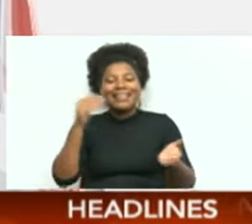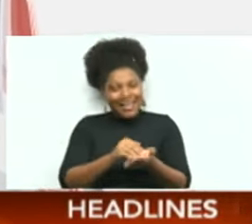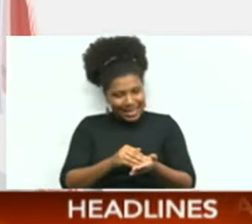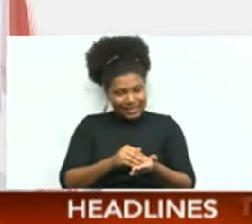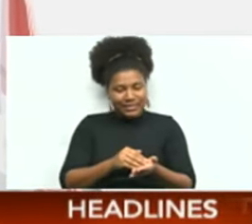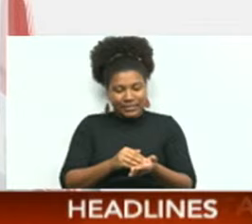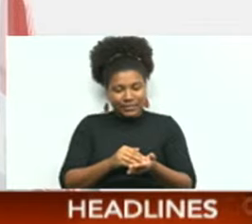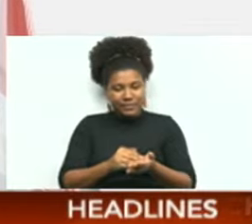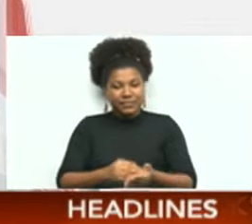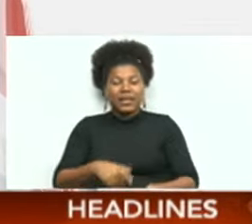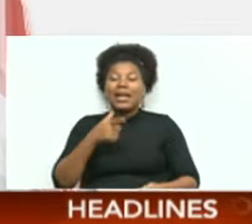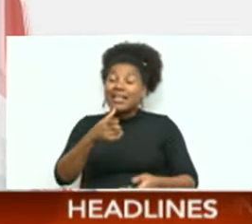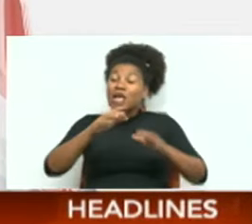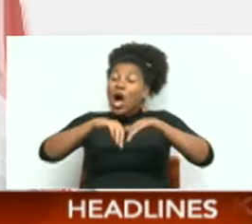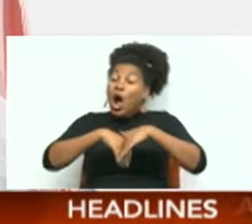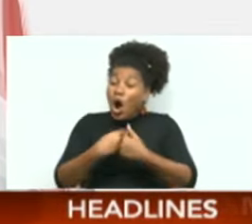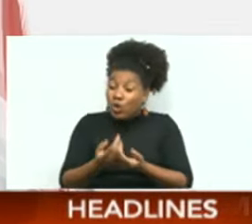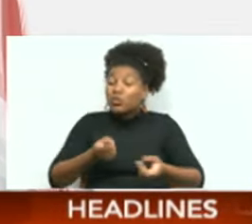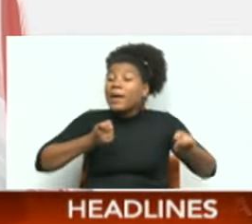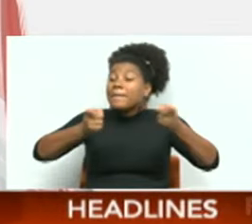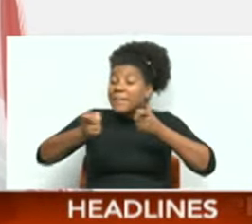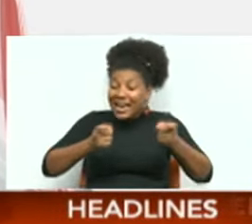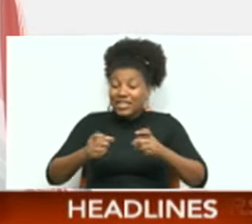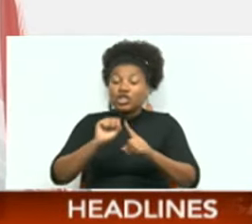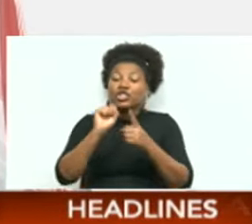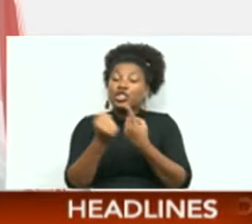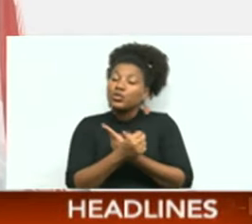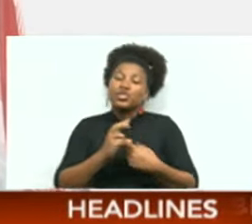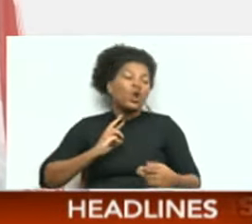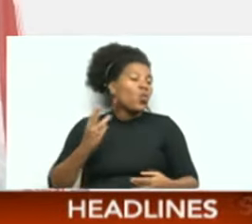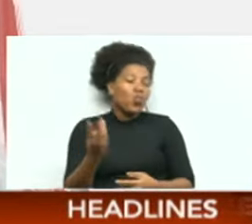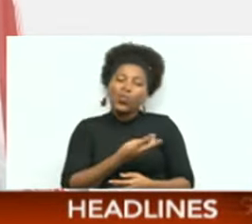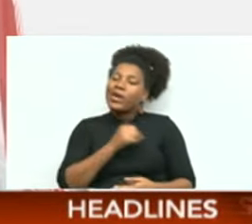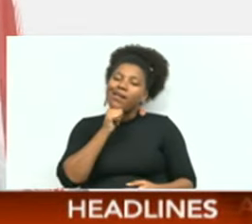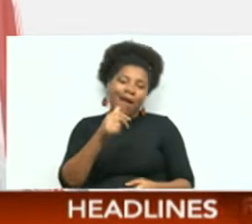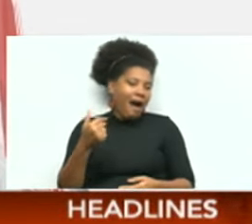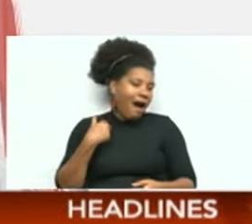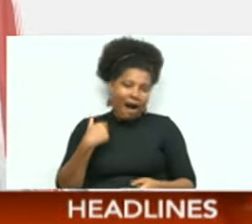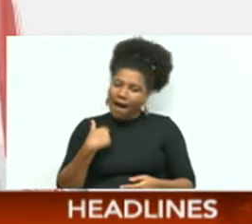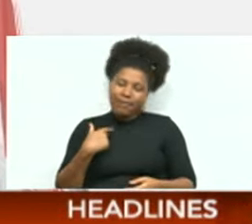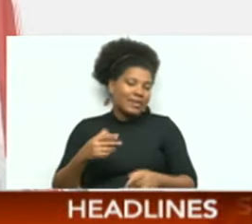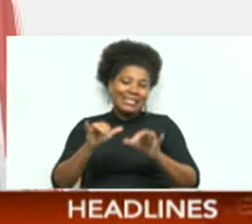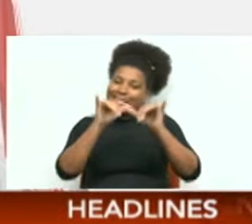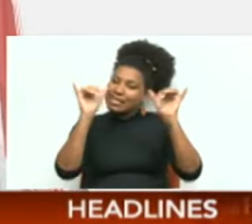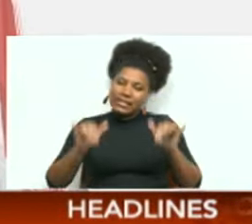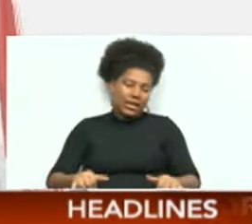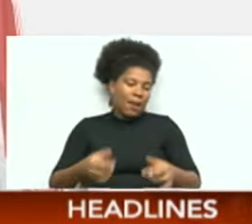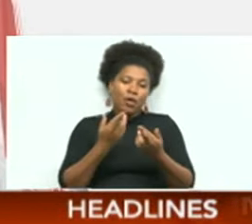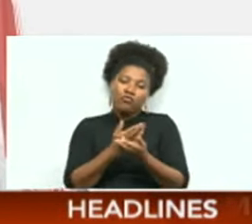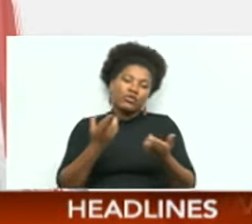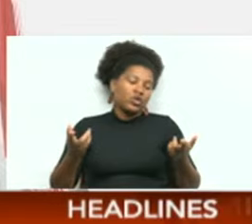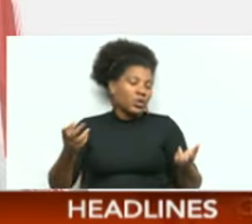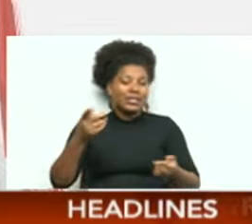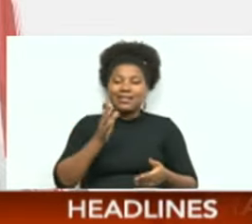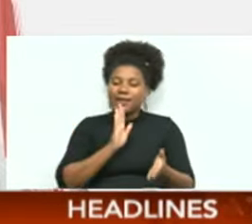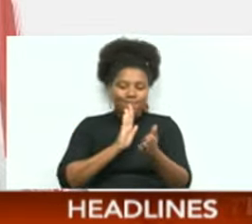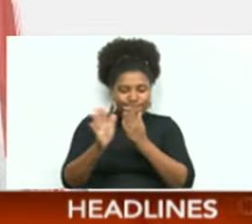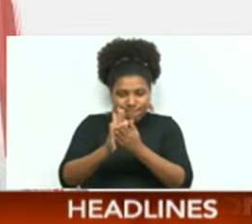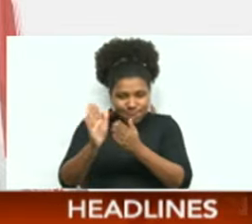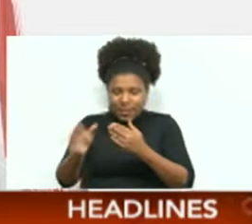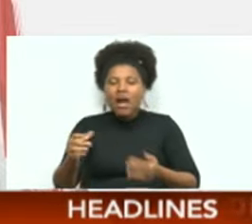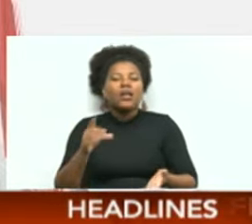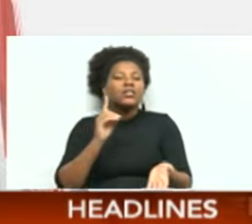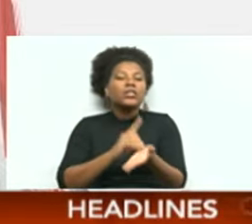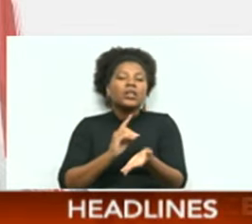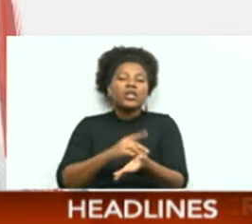it is how do we manage it? We don't have the necessary resources to run on these non-doctors or whatever.